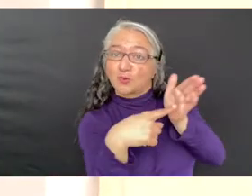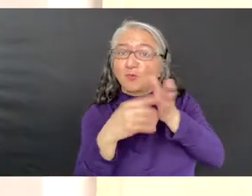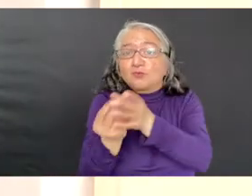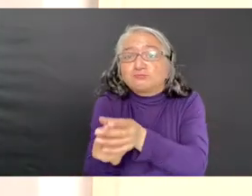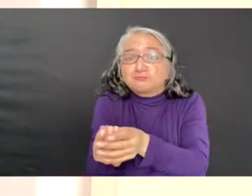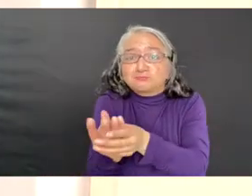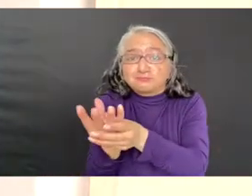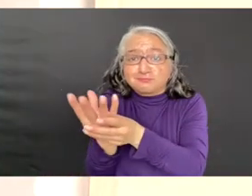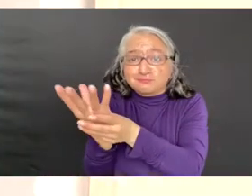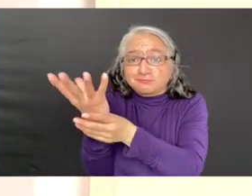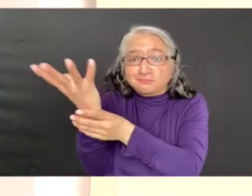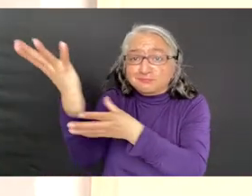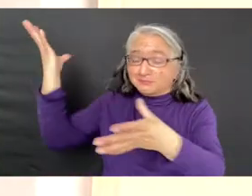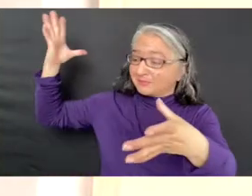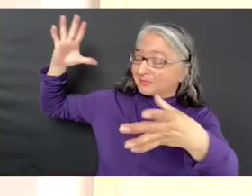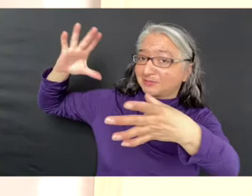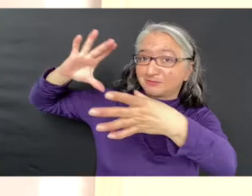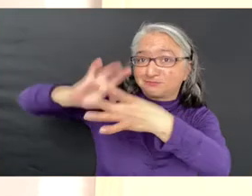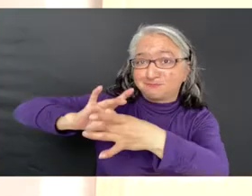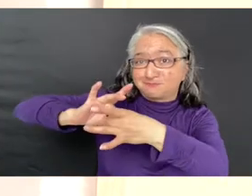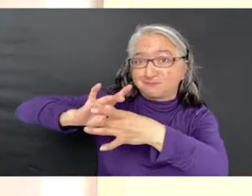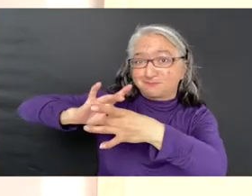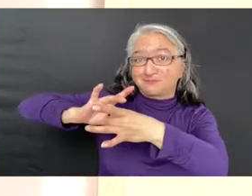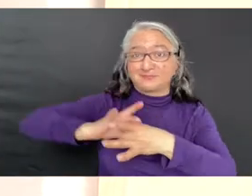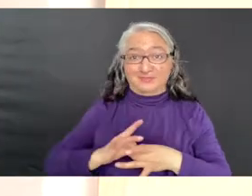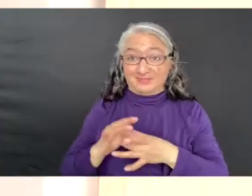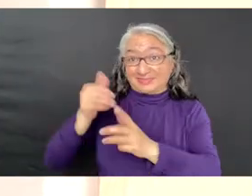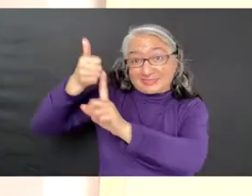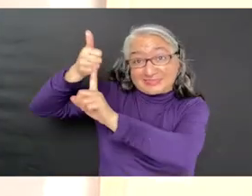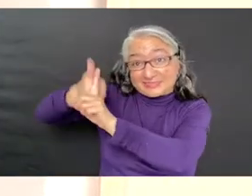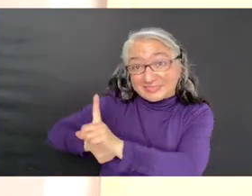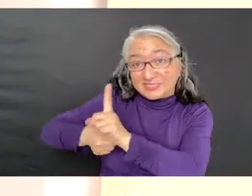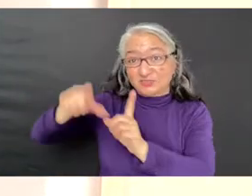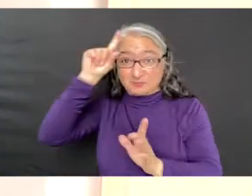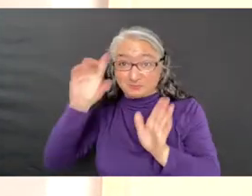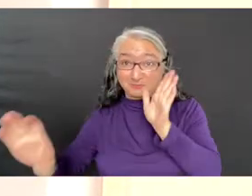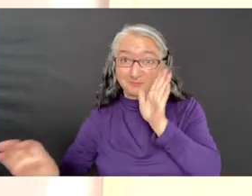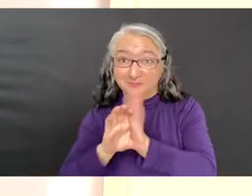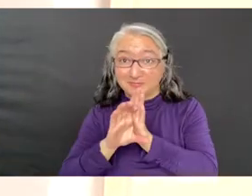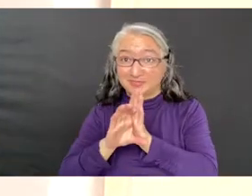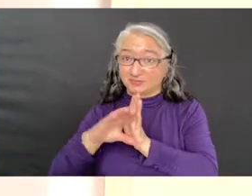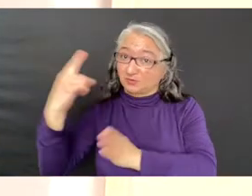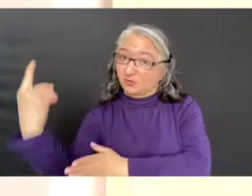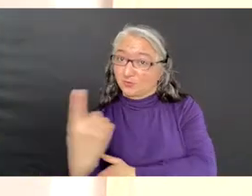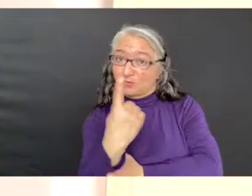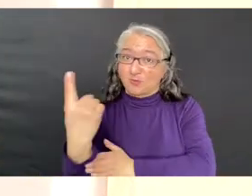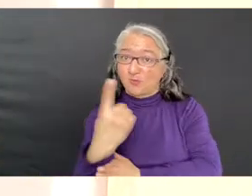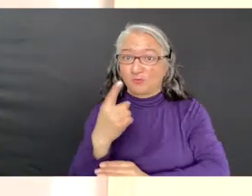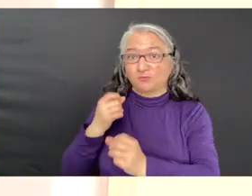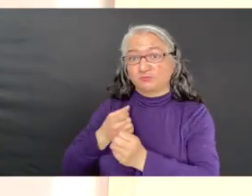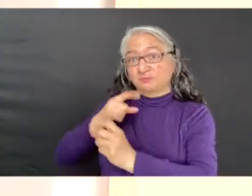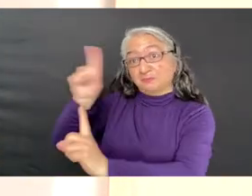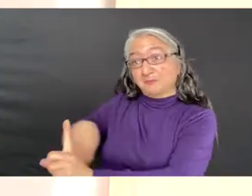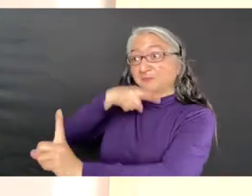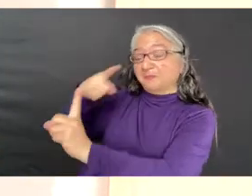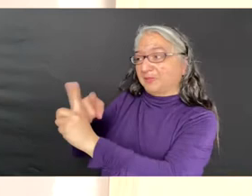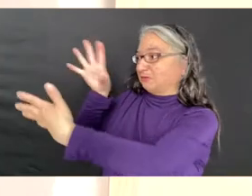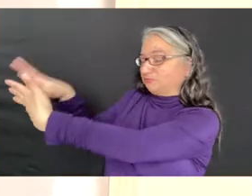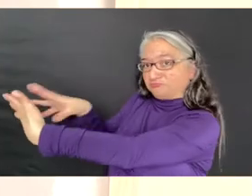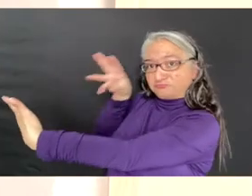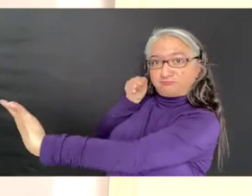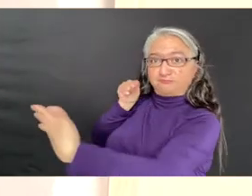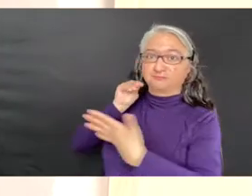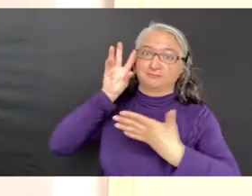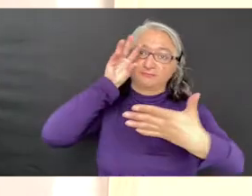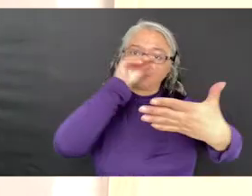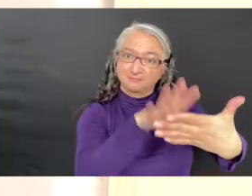often evokes a sense of reaching. Each image is isolated, taken out of its contextual landscape, and